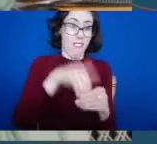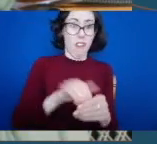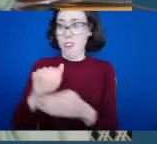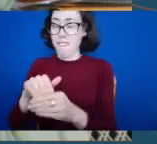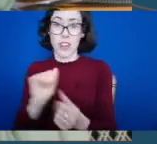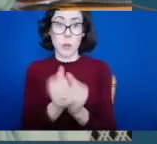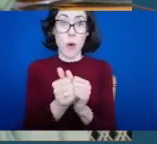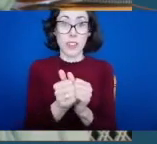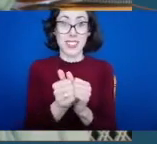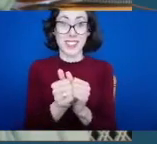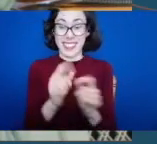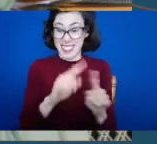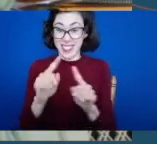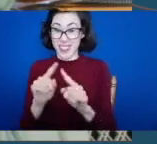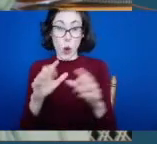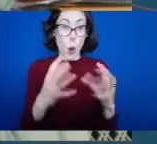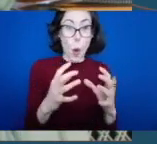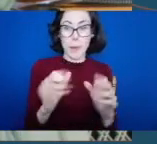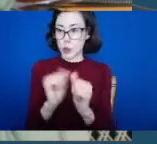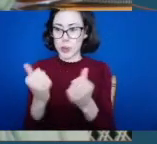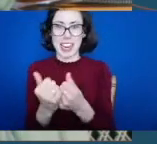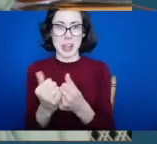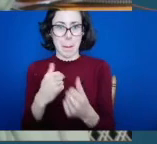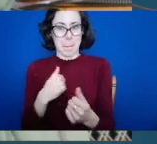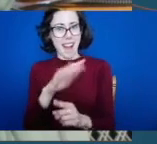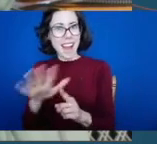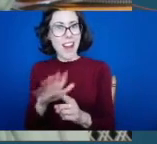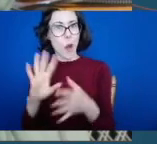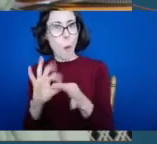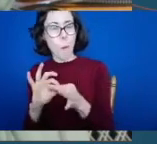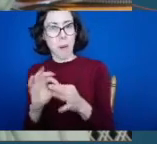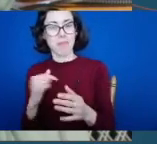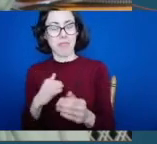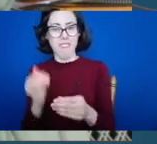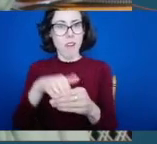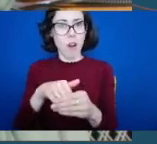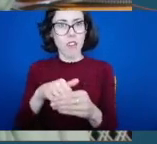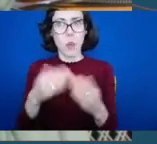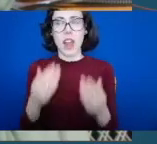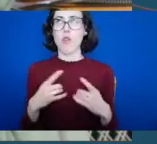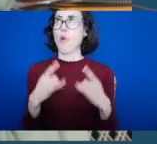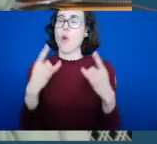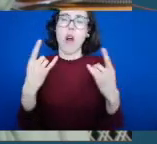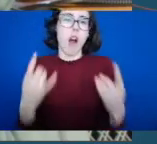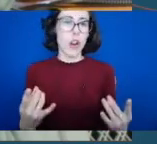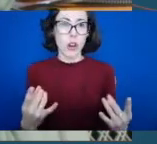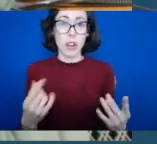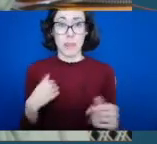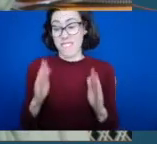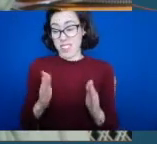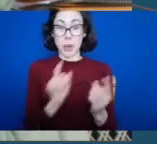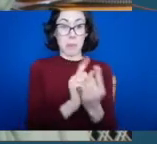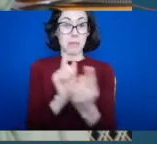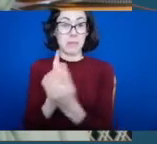many clubs and associations in my own local area. So it's really a great honour and I've met with many sports clubs and organisations who bring a